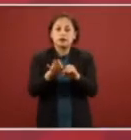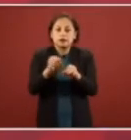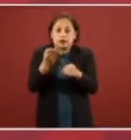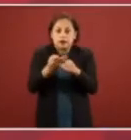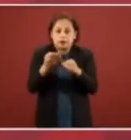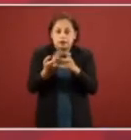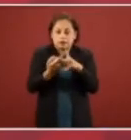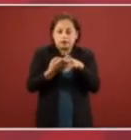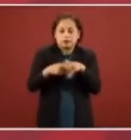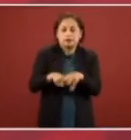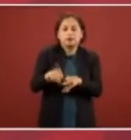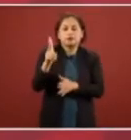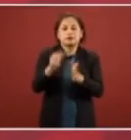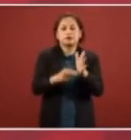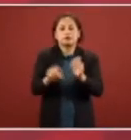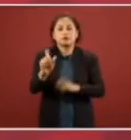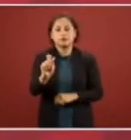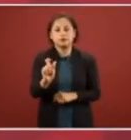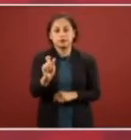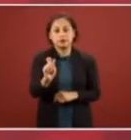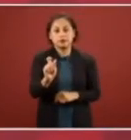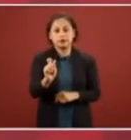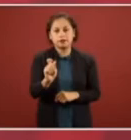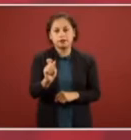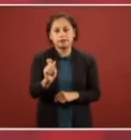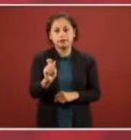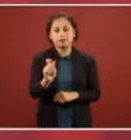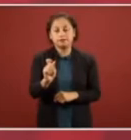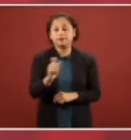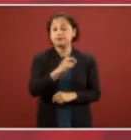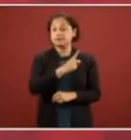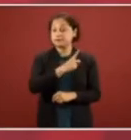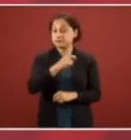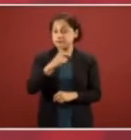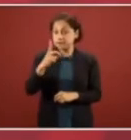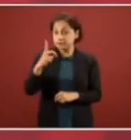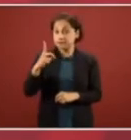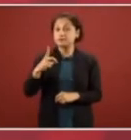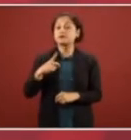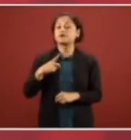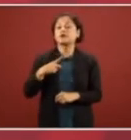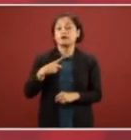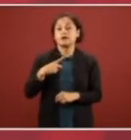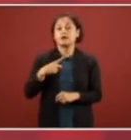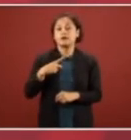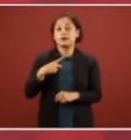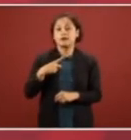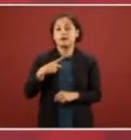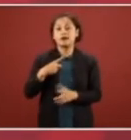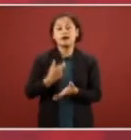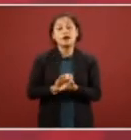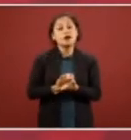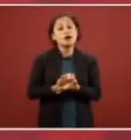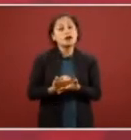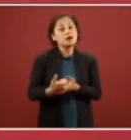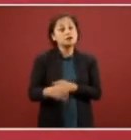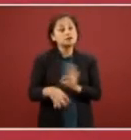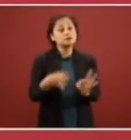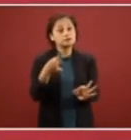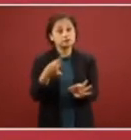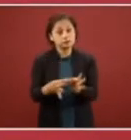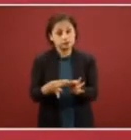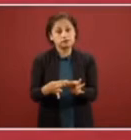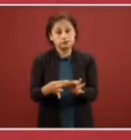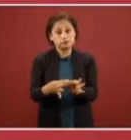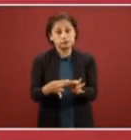se cumpla pagando cuando menos el salario